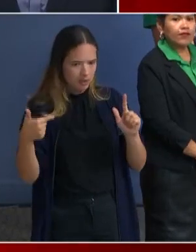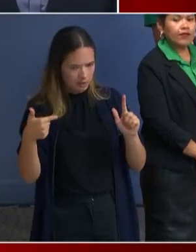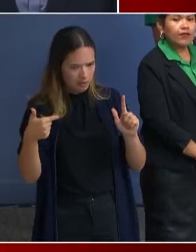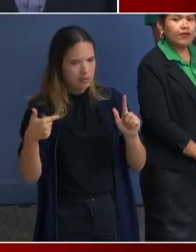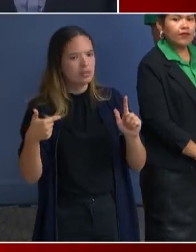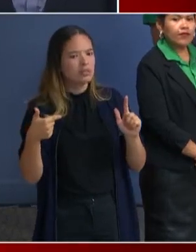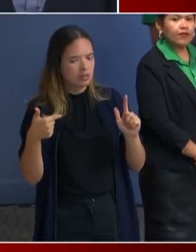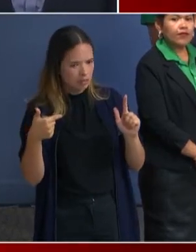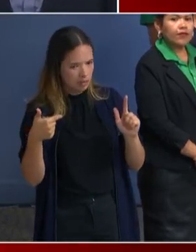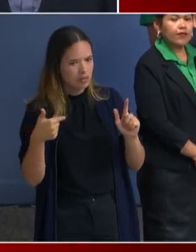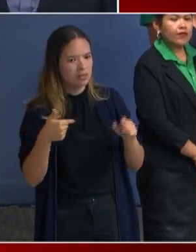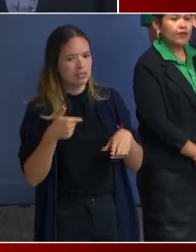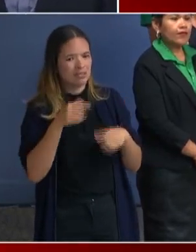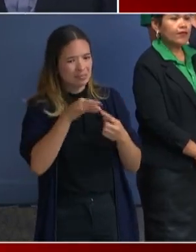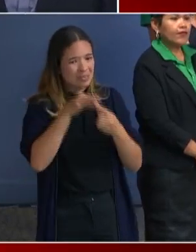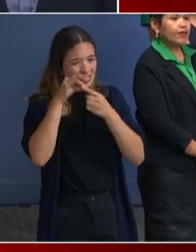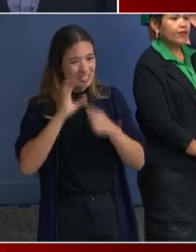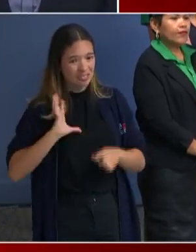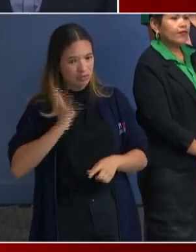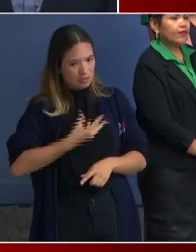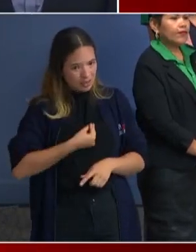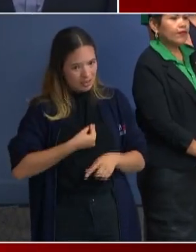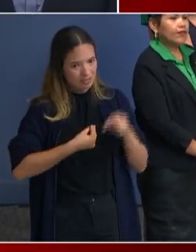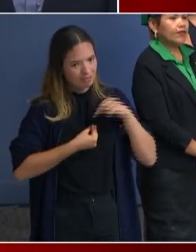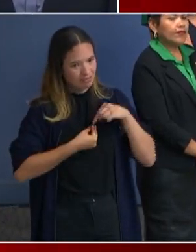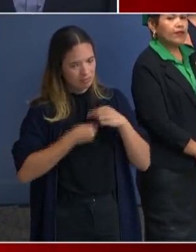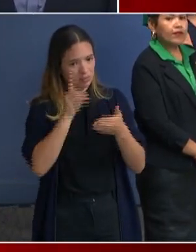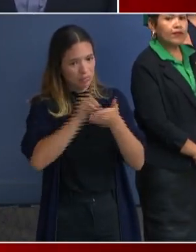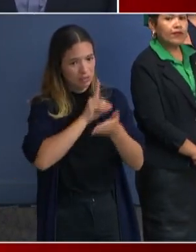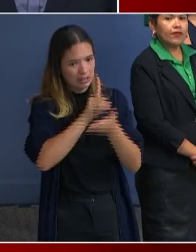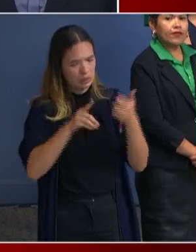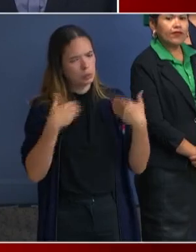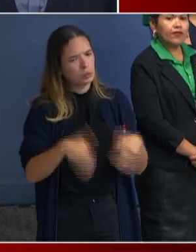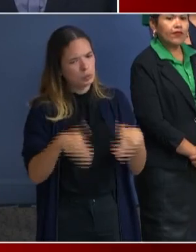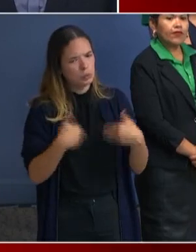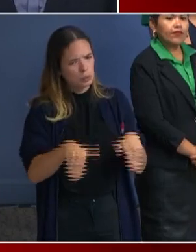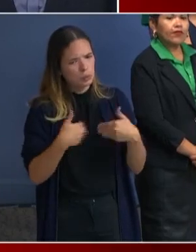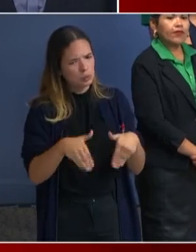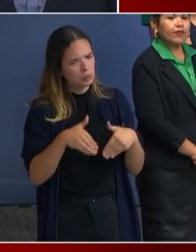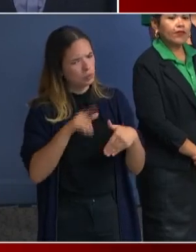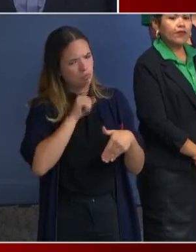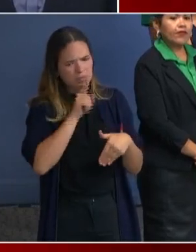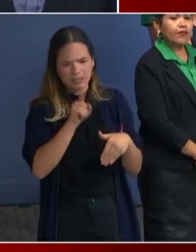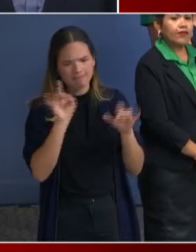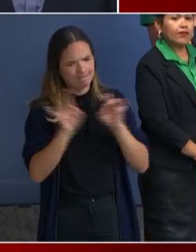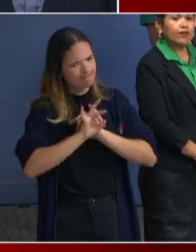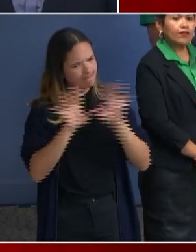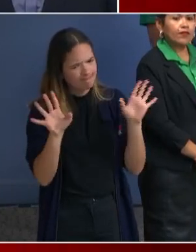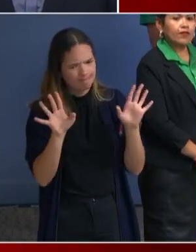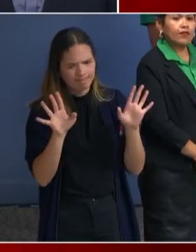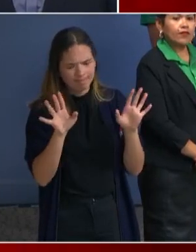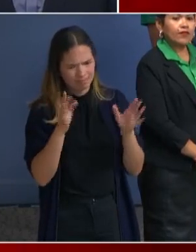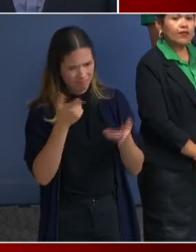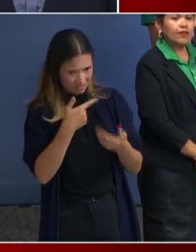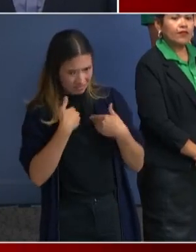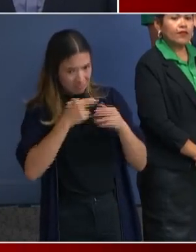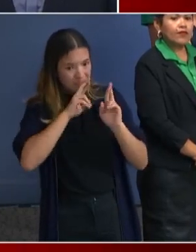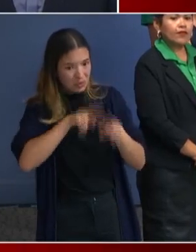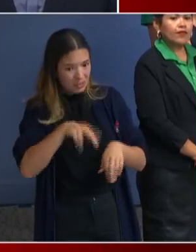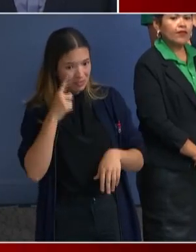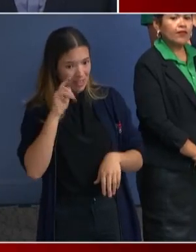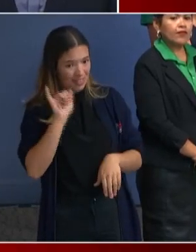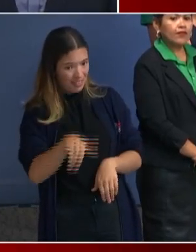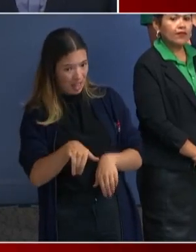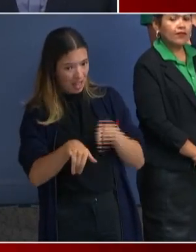in terms of discrimination and mistreatment. There's been reports of that, uh, would you take steps to